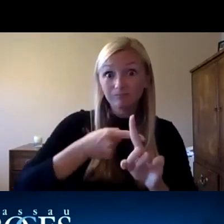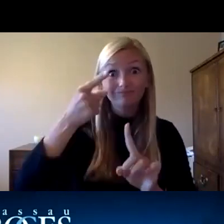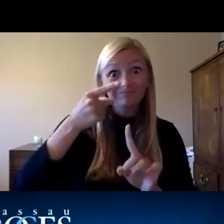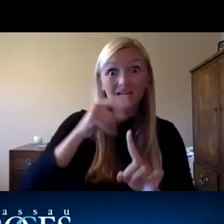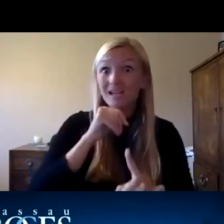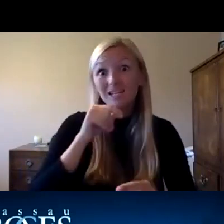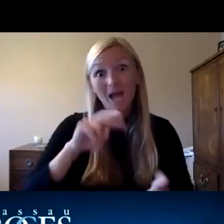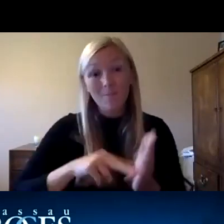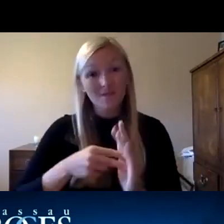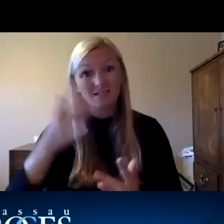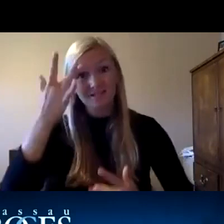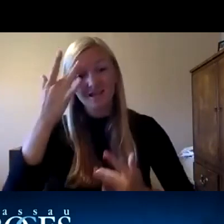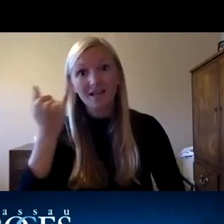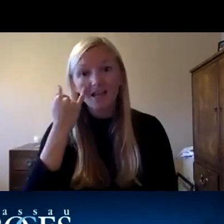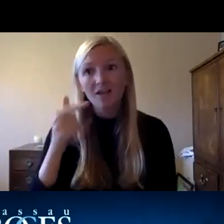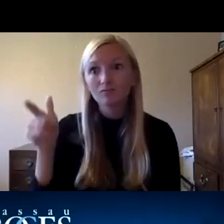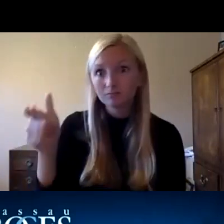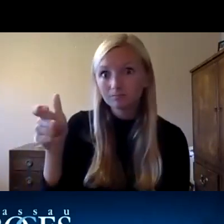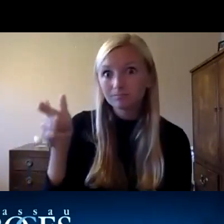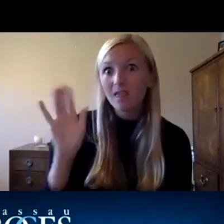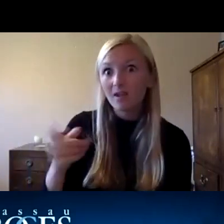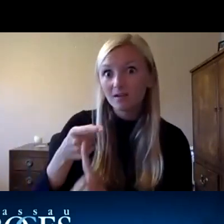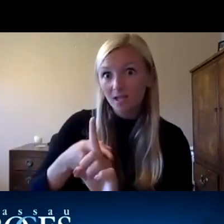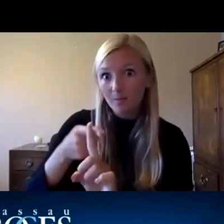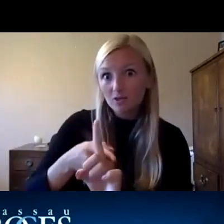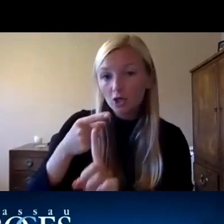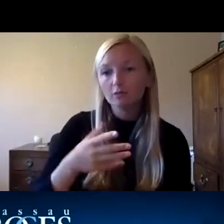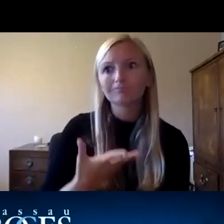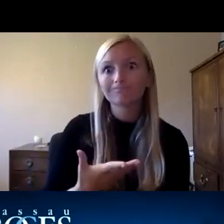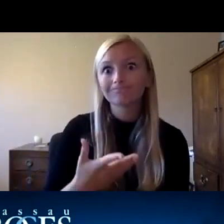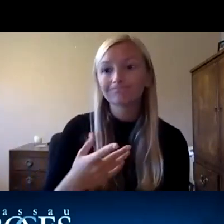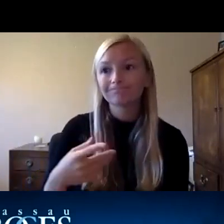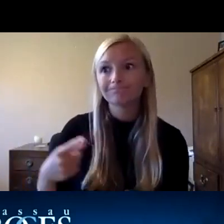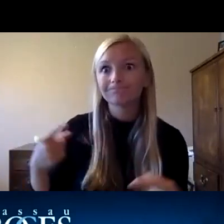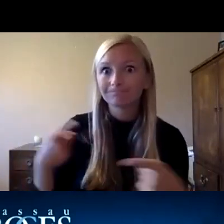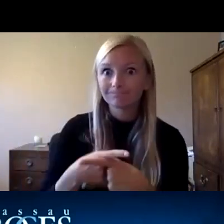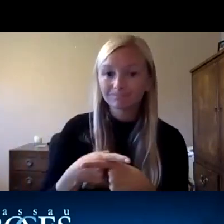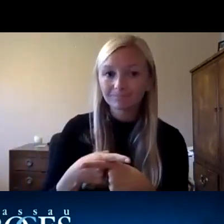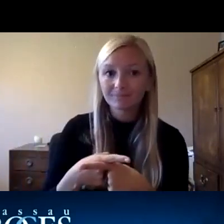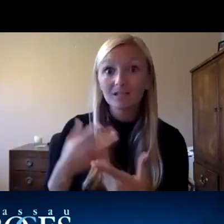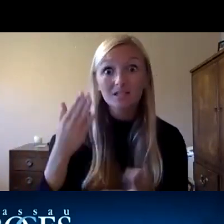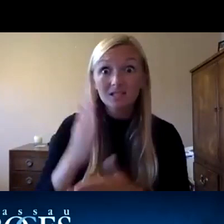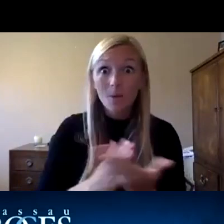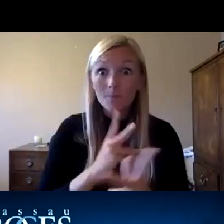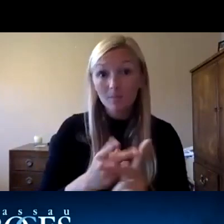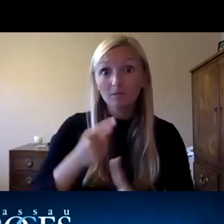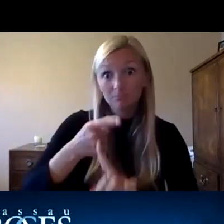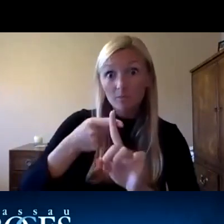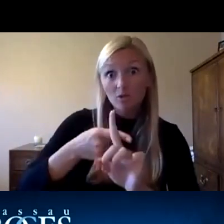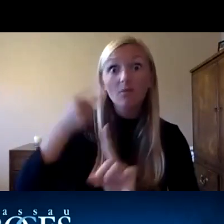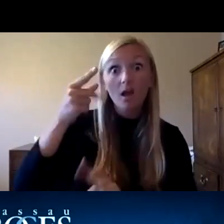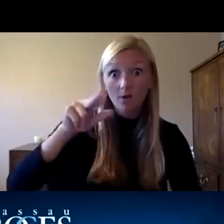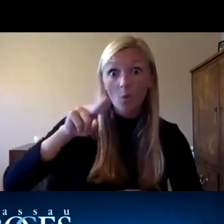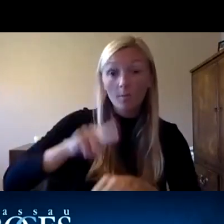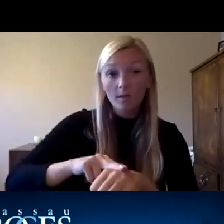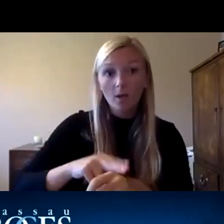by taking everyone's temperature has has really been a controversial issue because some people run a higher temperature or some people run a lower temperature or some people